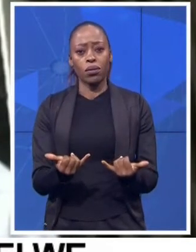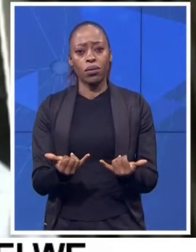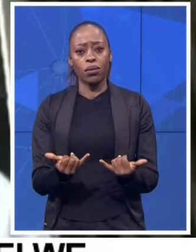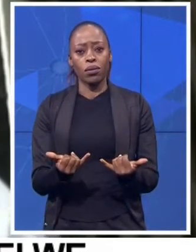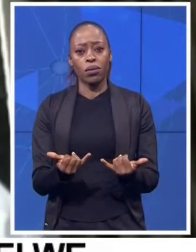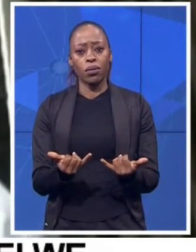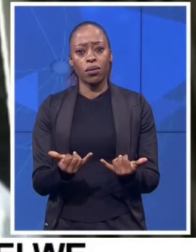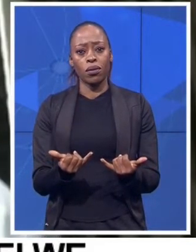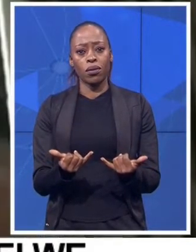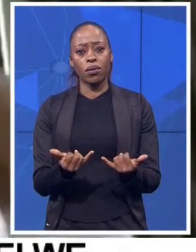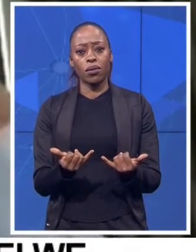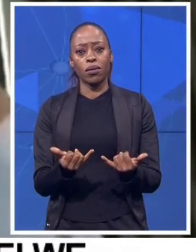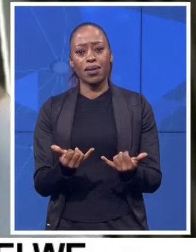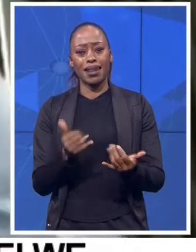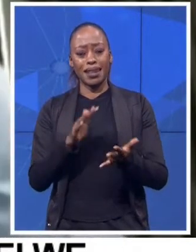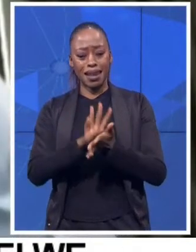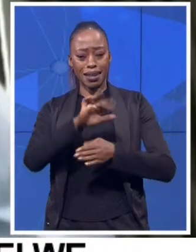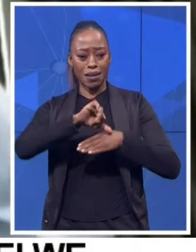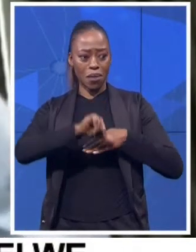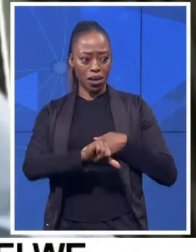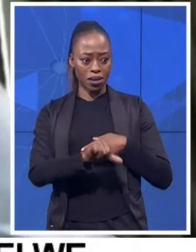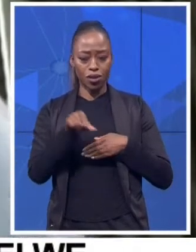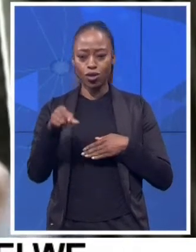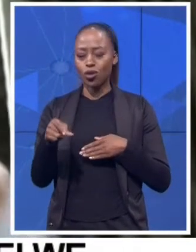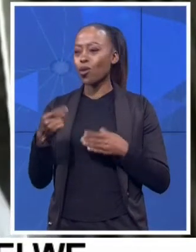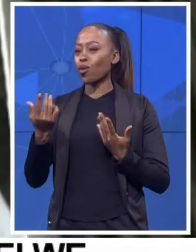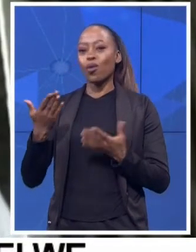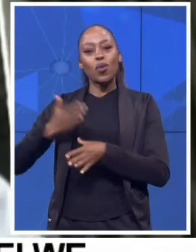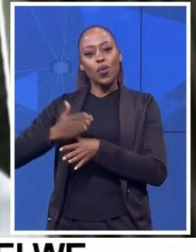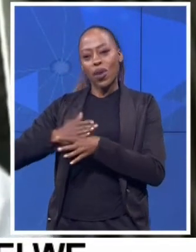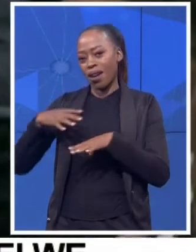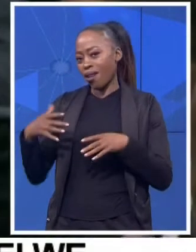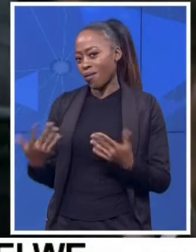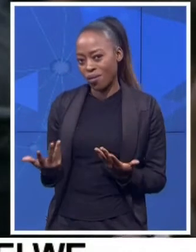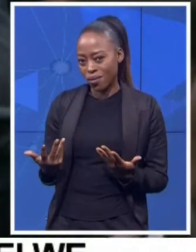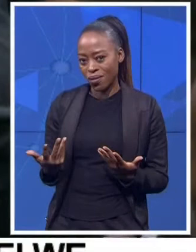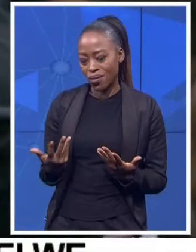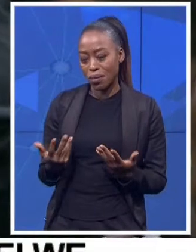19 months not being at work is not a good story.